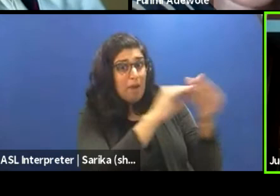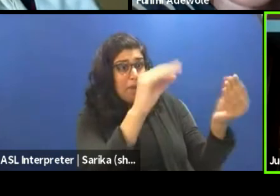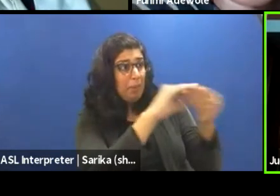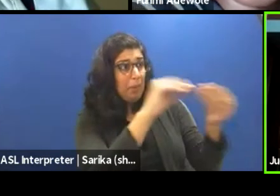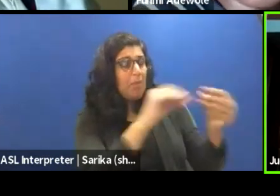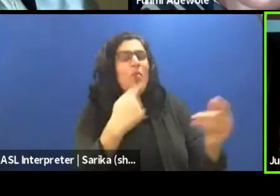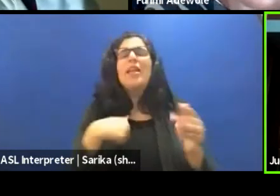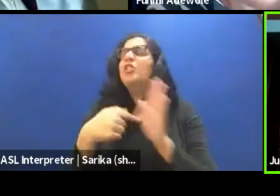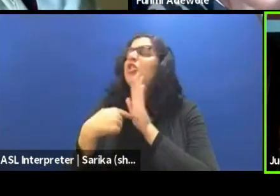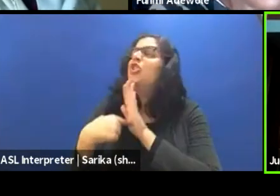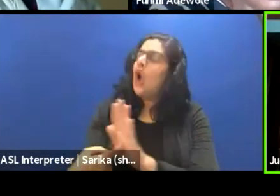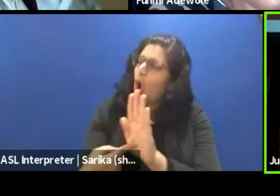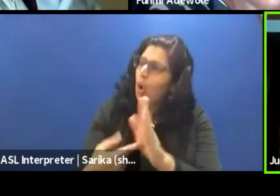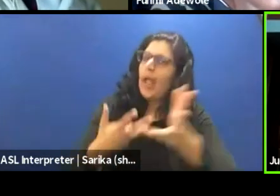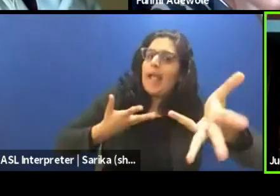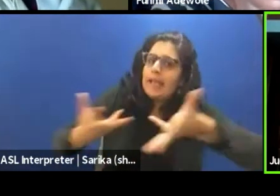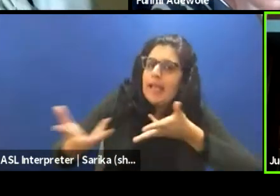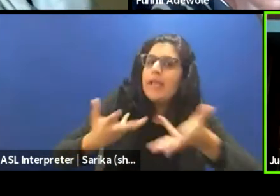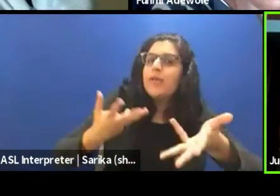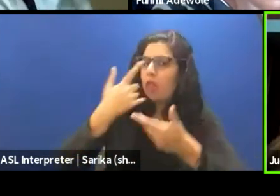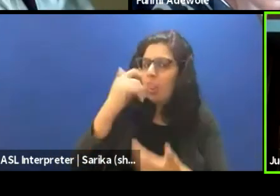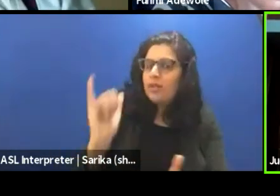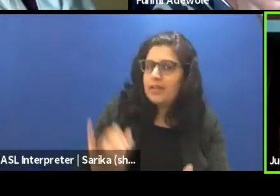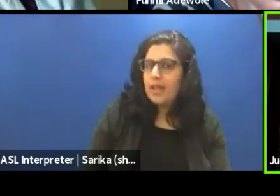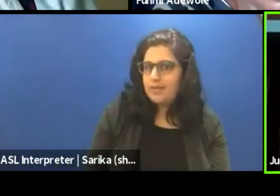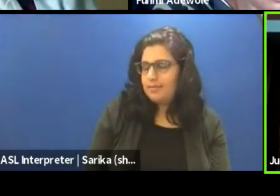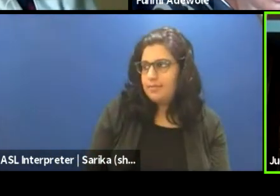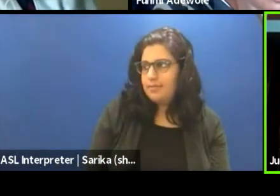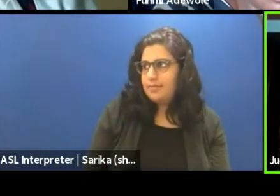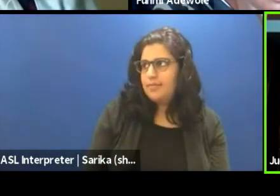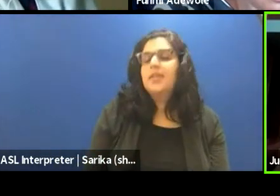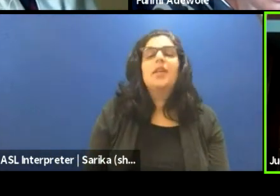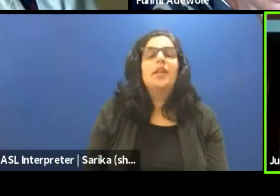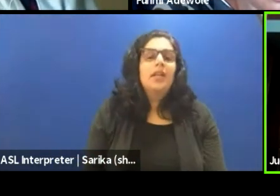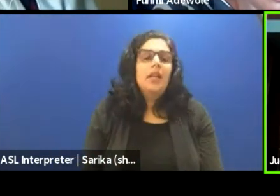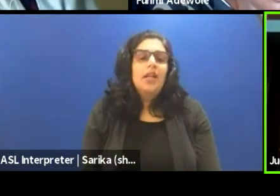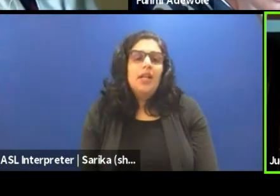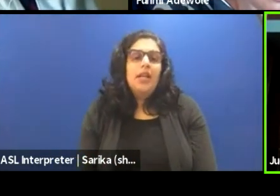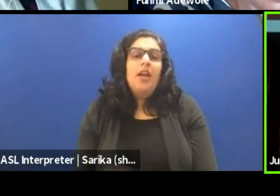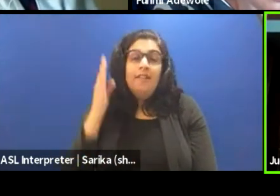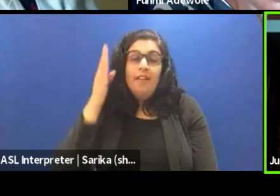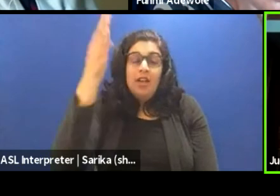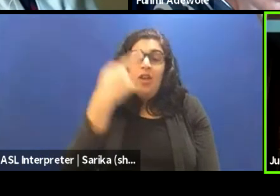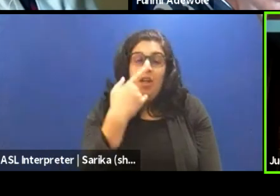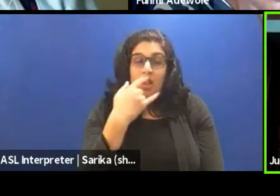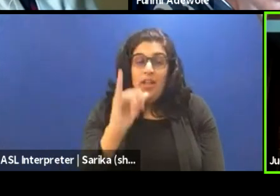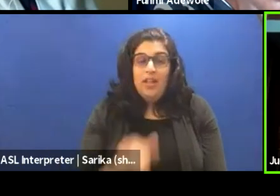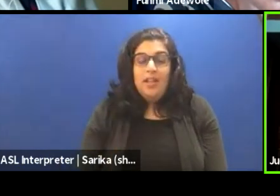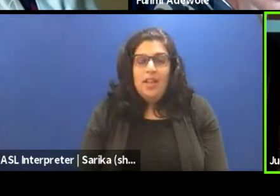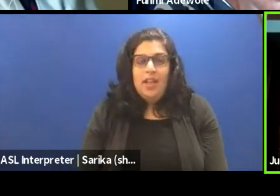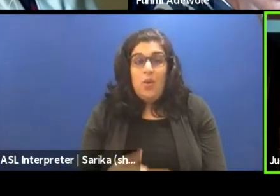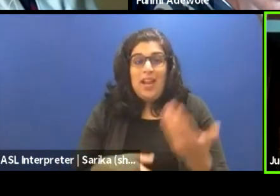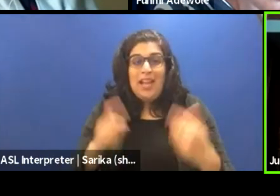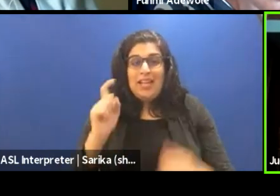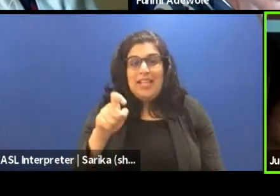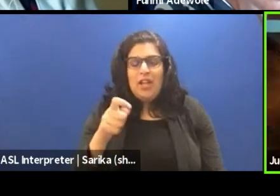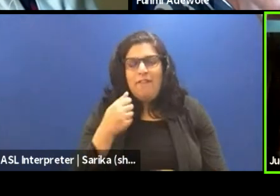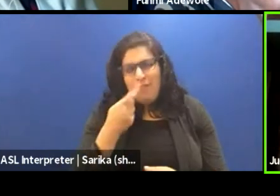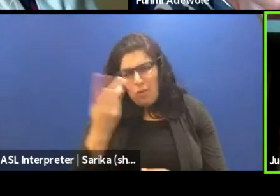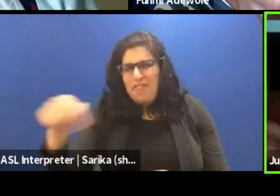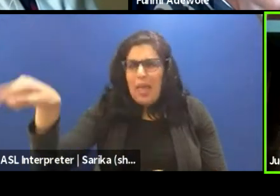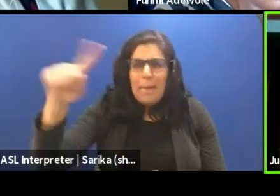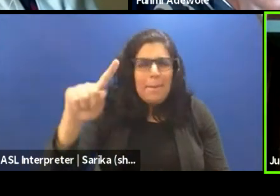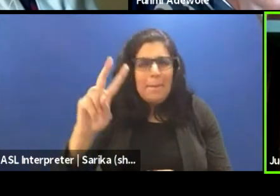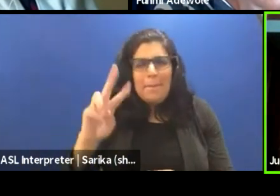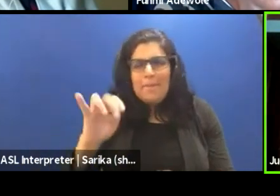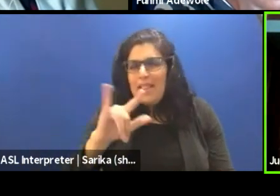what their engagement with us will look like in terms of what the future will look like. And all I just needed was a couple of them, like, you know,